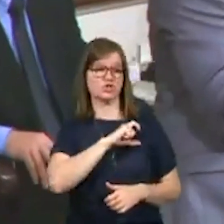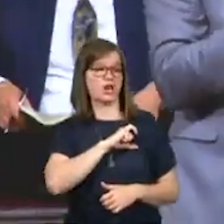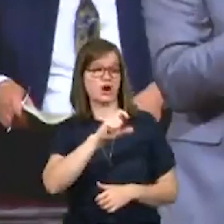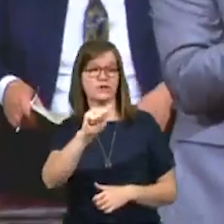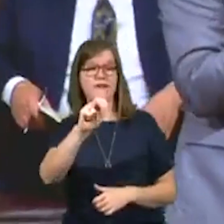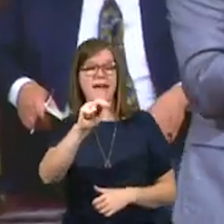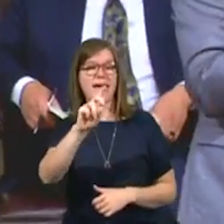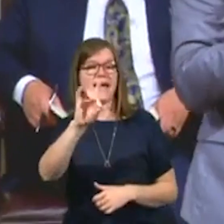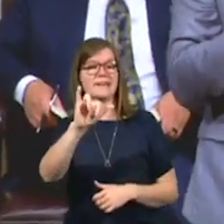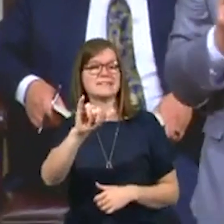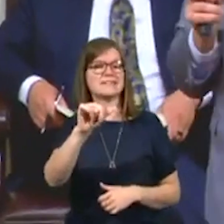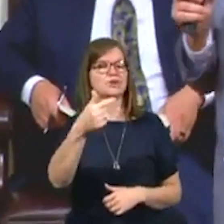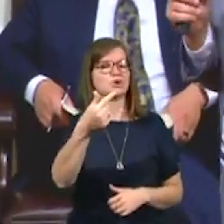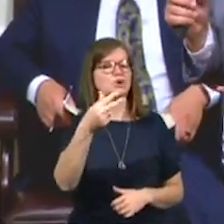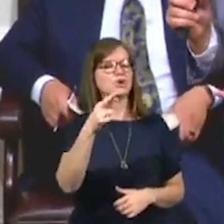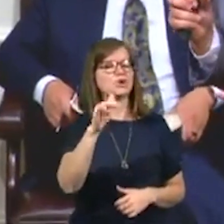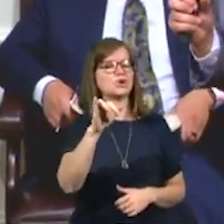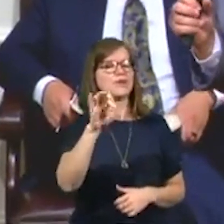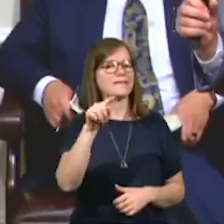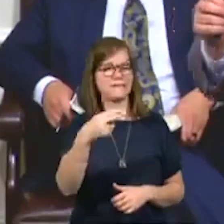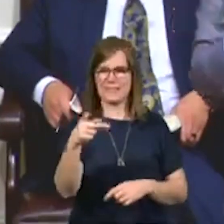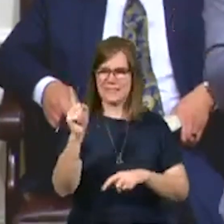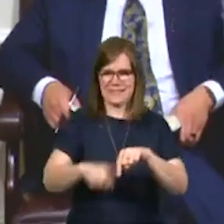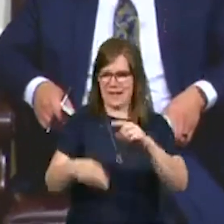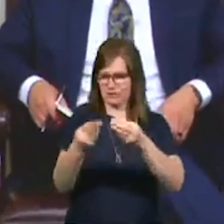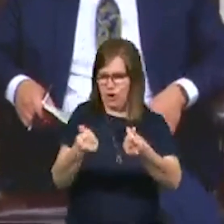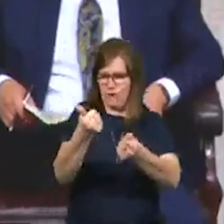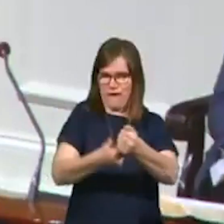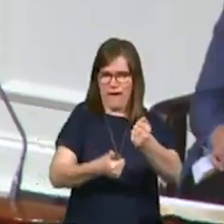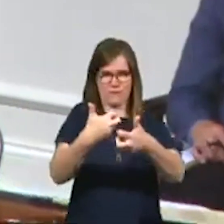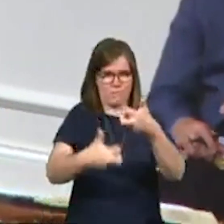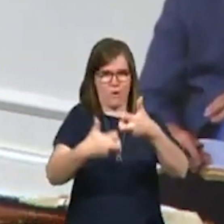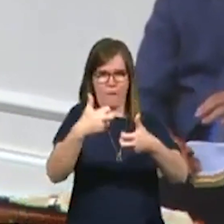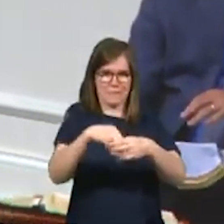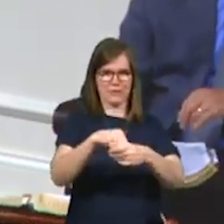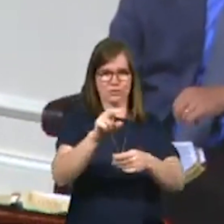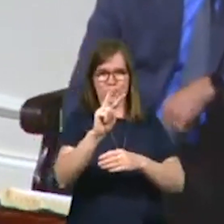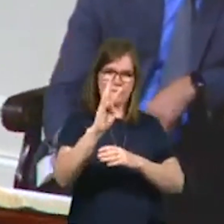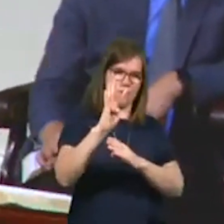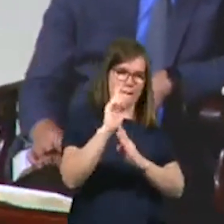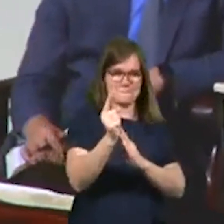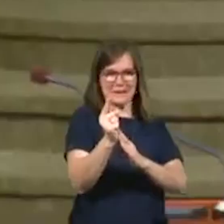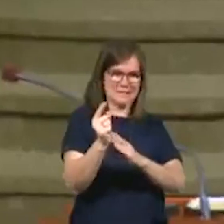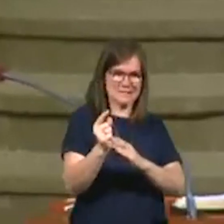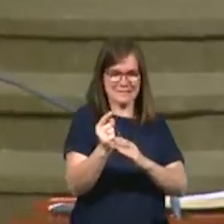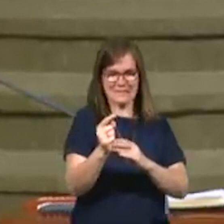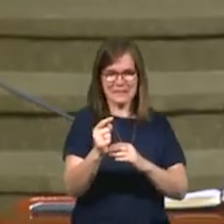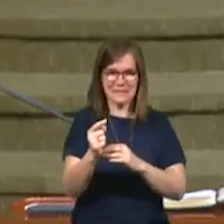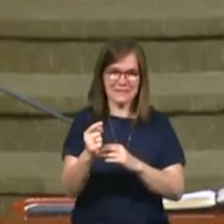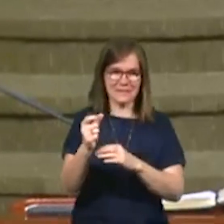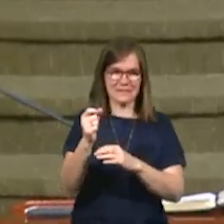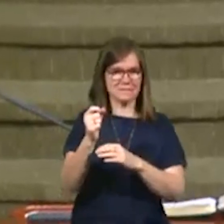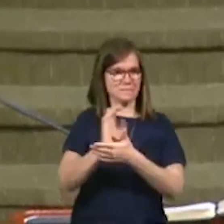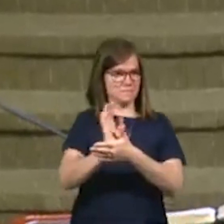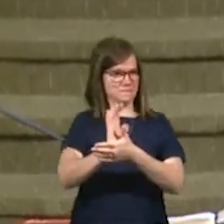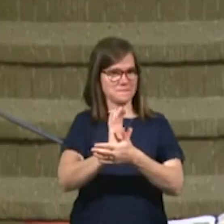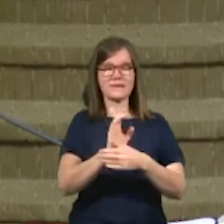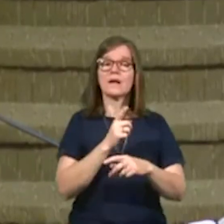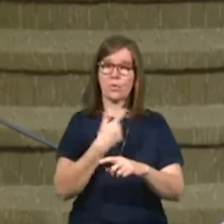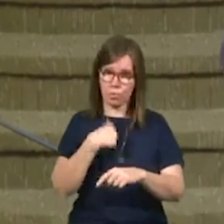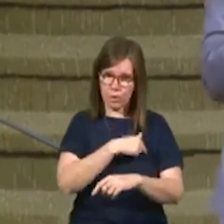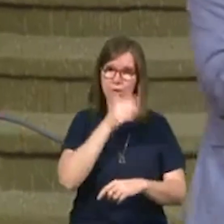can't fix every problem in the world in a 24-minute episode. That's just impossible. We are going to be offended from time to time.